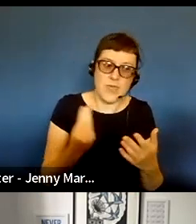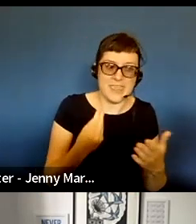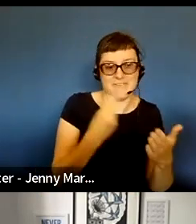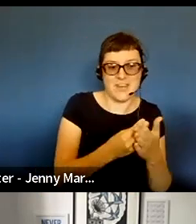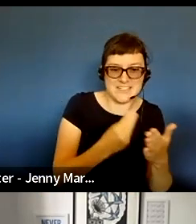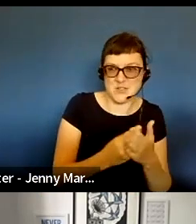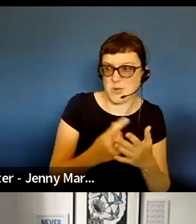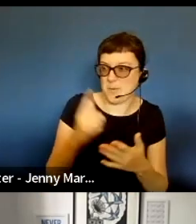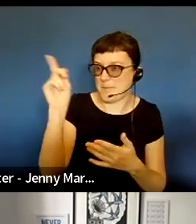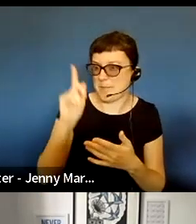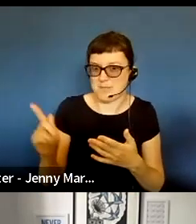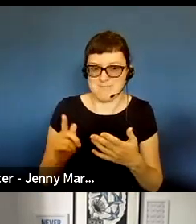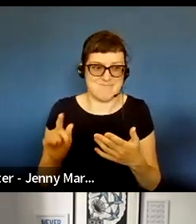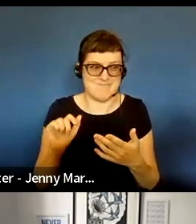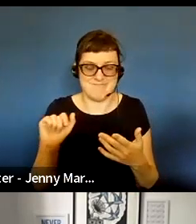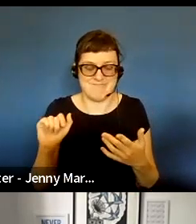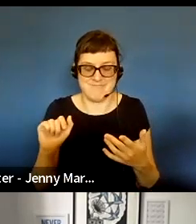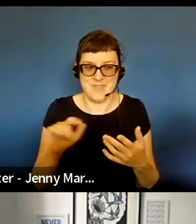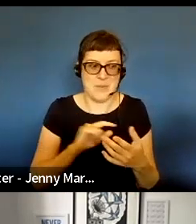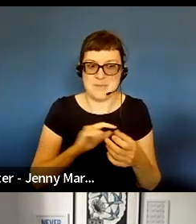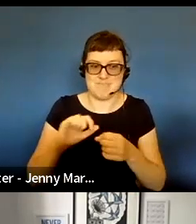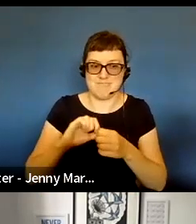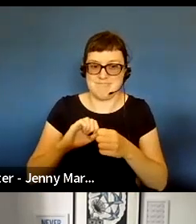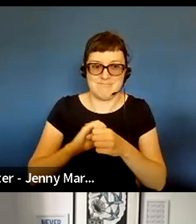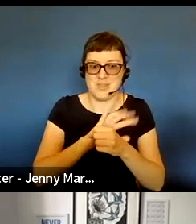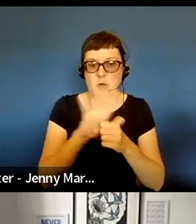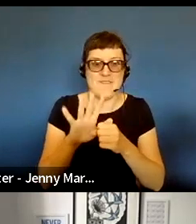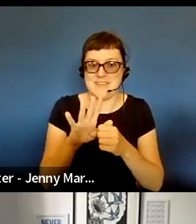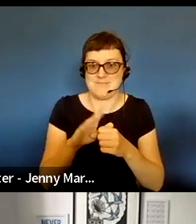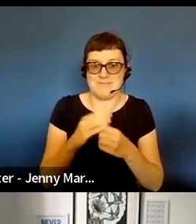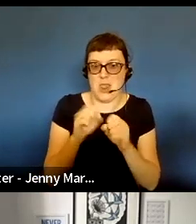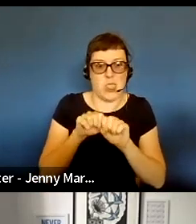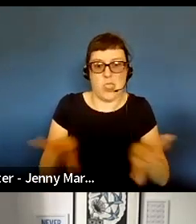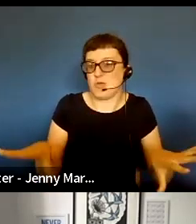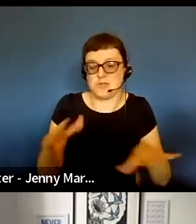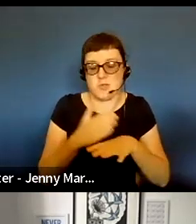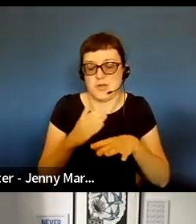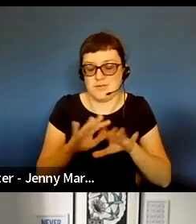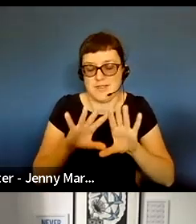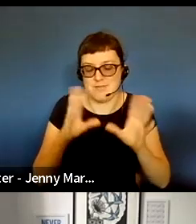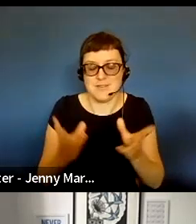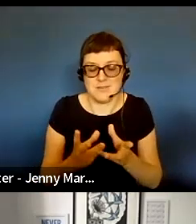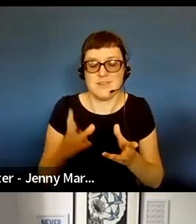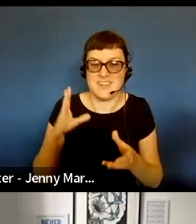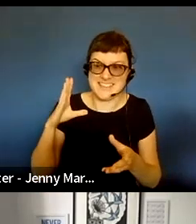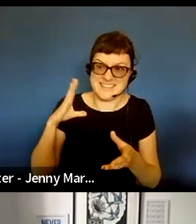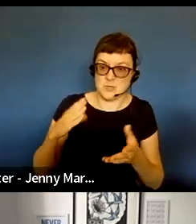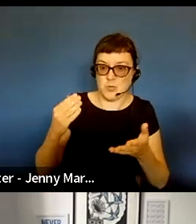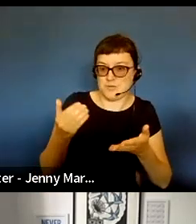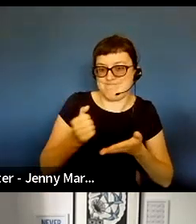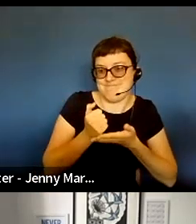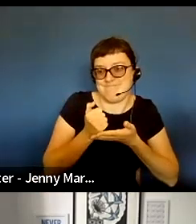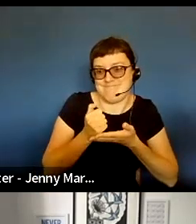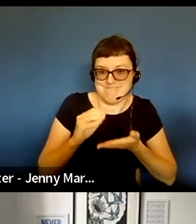particularly for people who had lost everything. So this was really intended to just be a bump, or